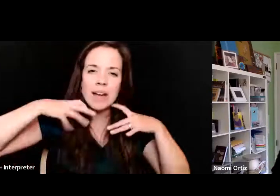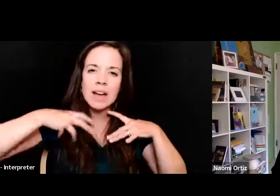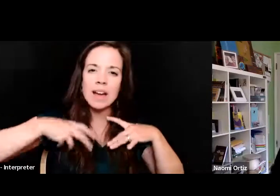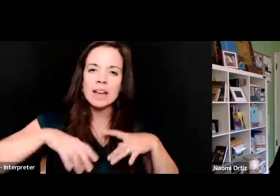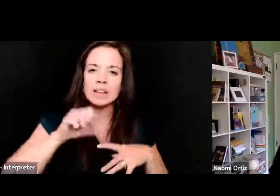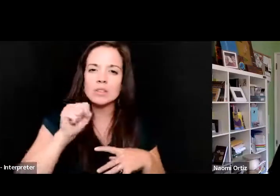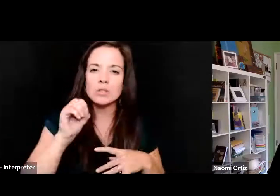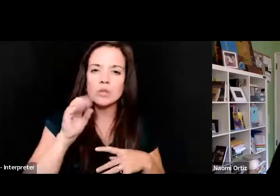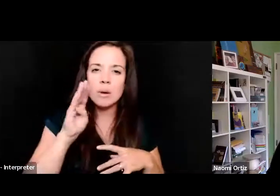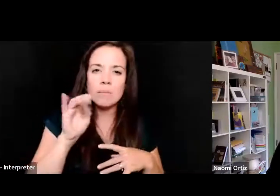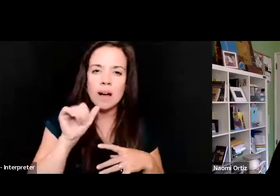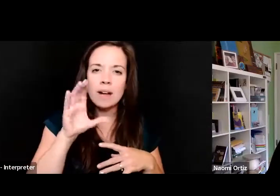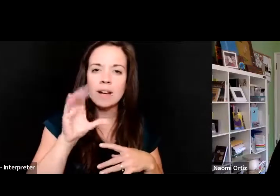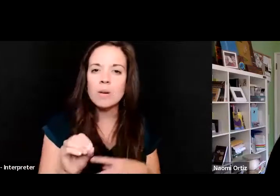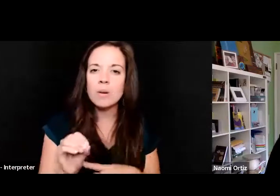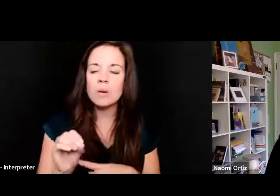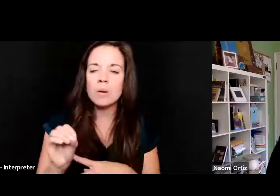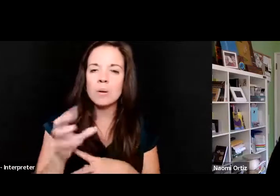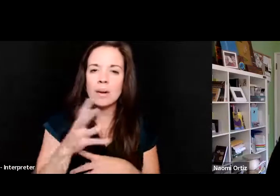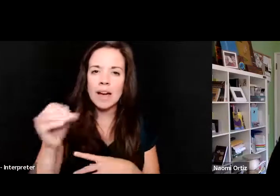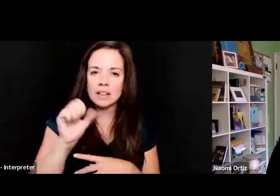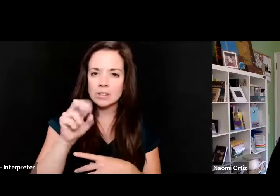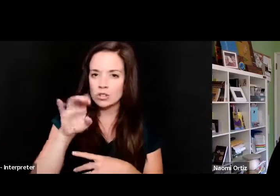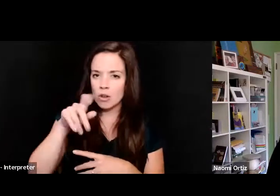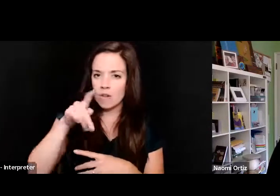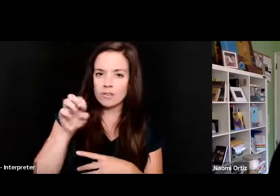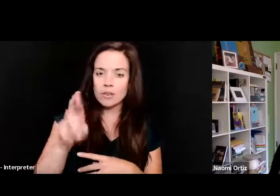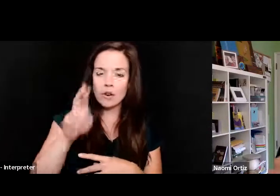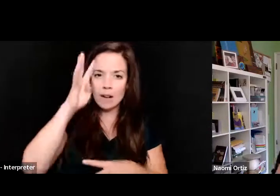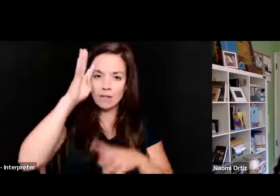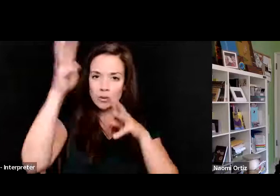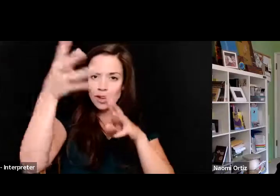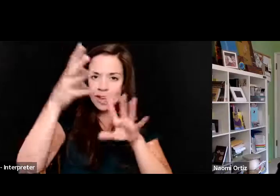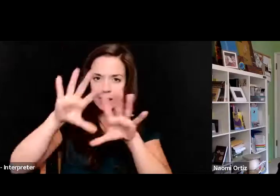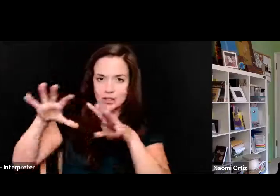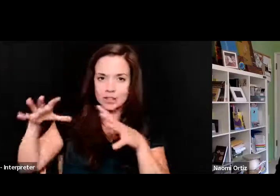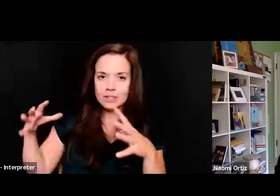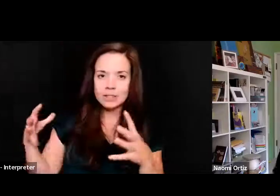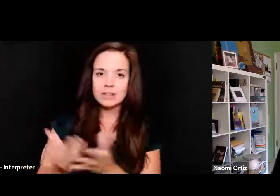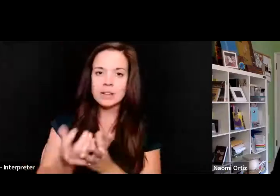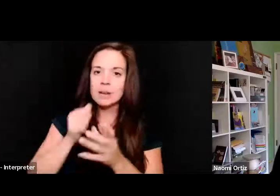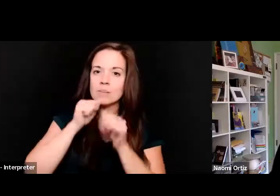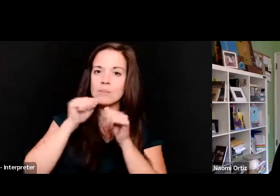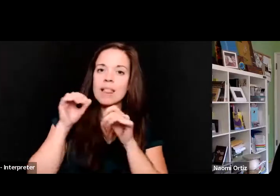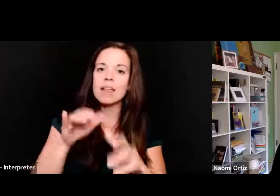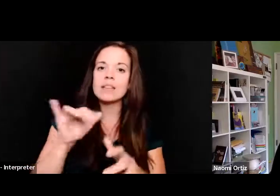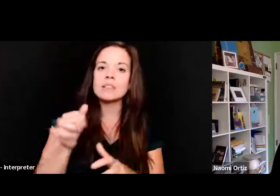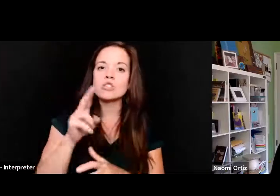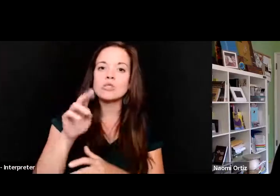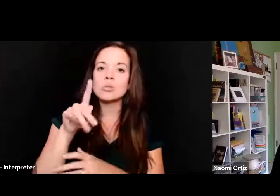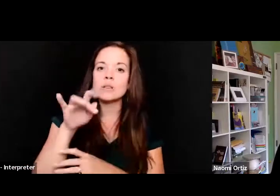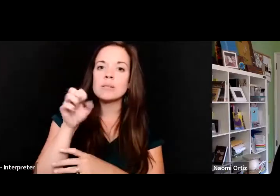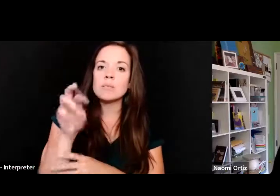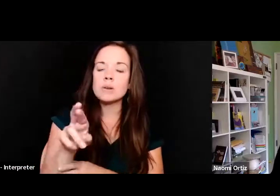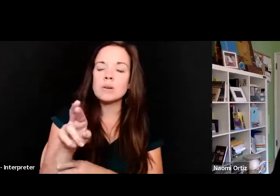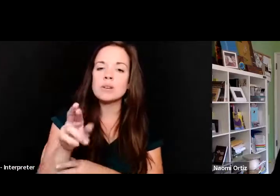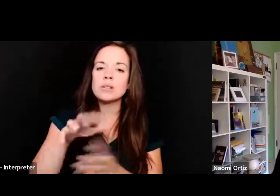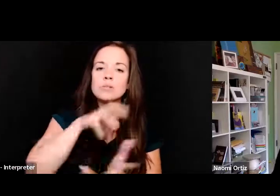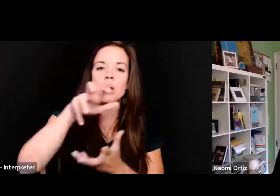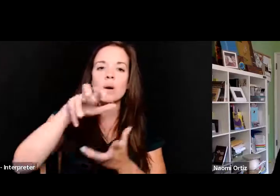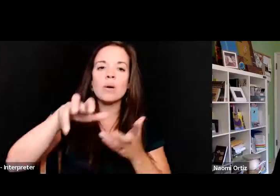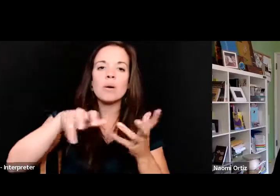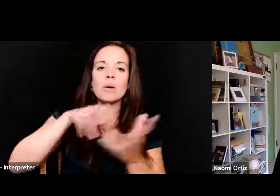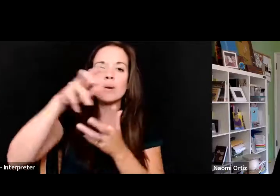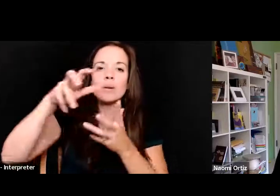cataclysmic sulfur of creation. Blessed juniper smoke, drenching space